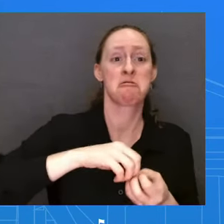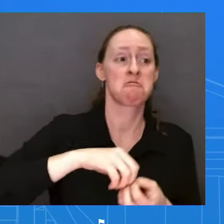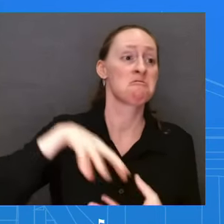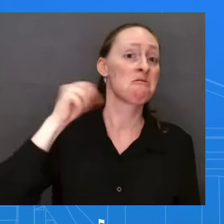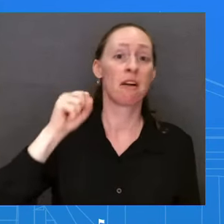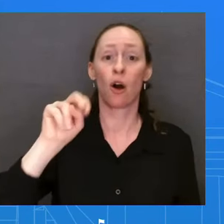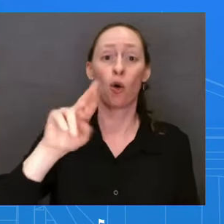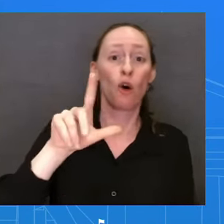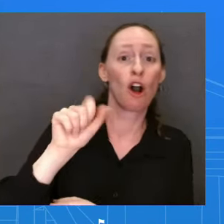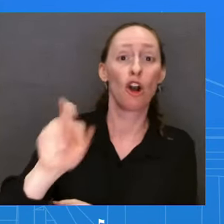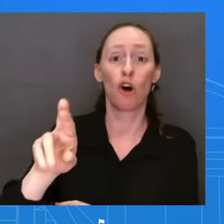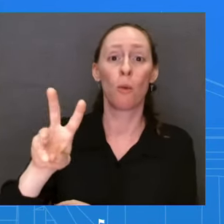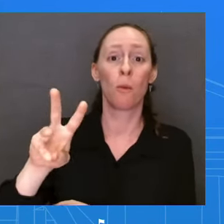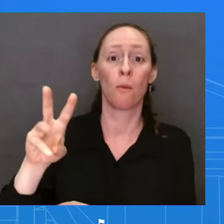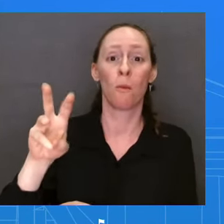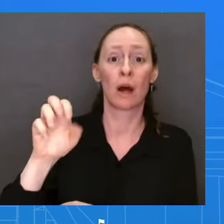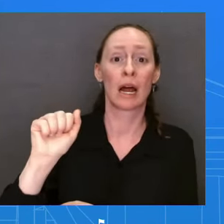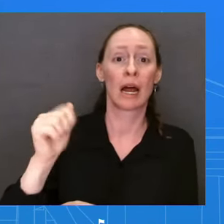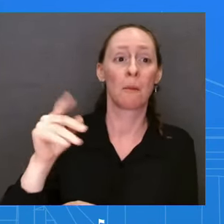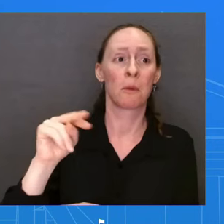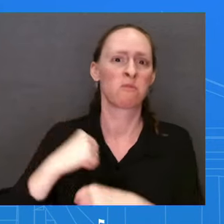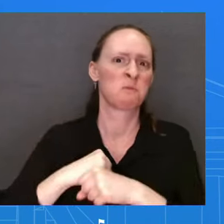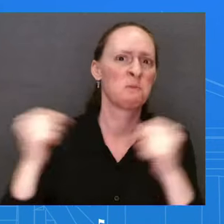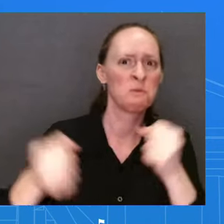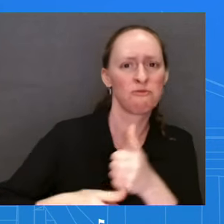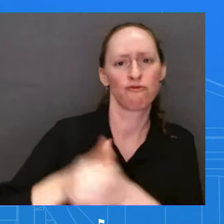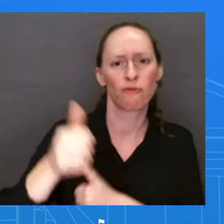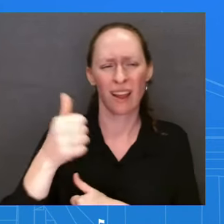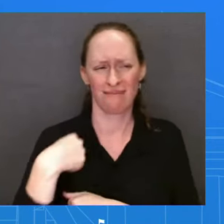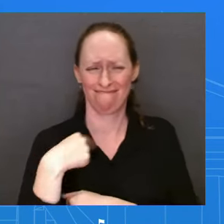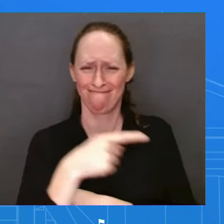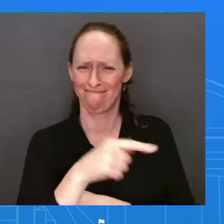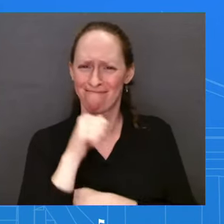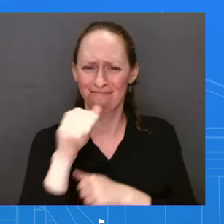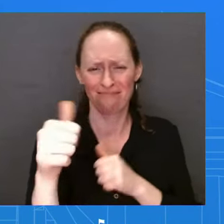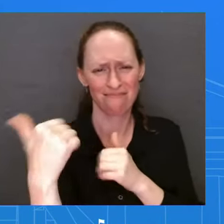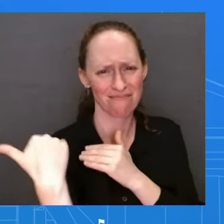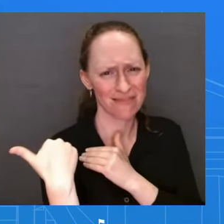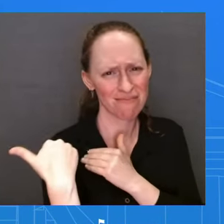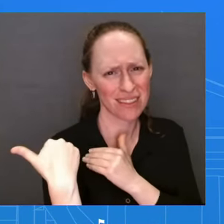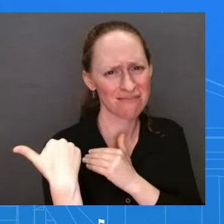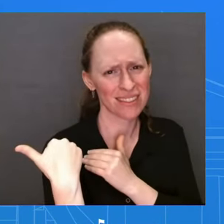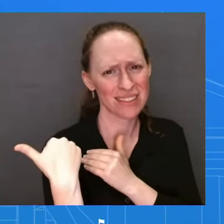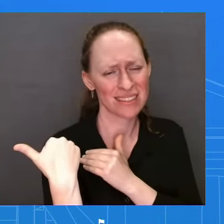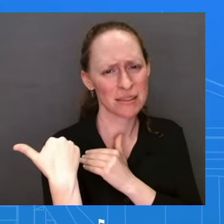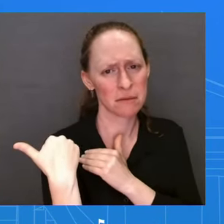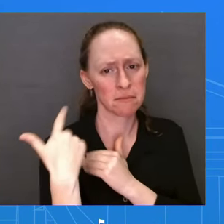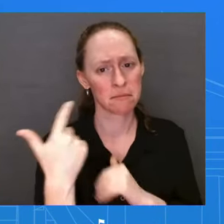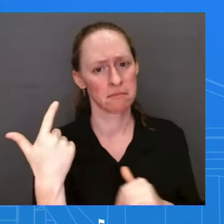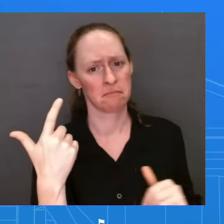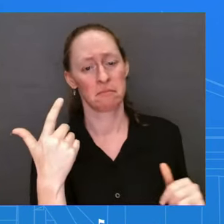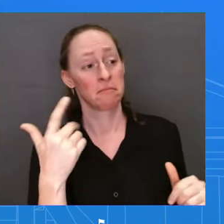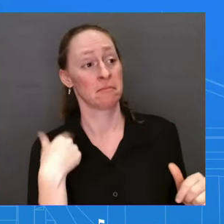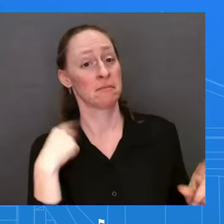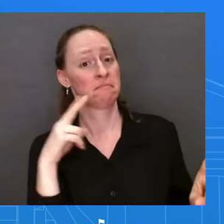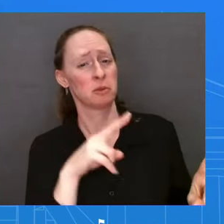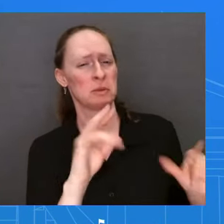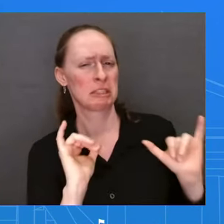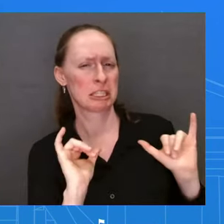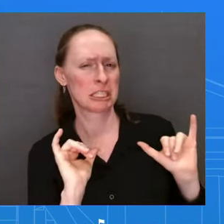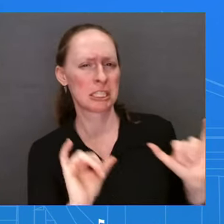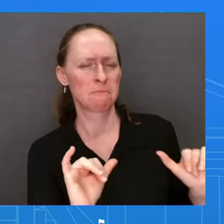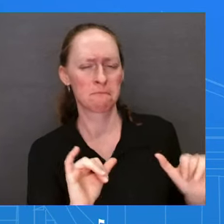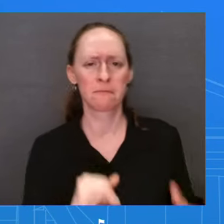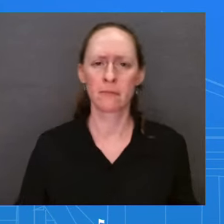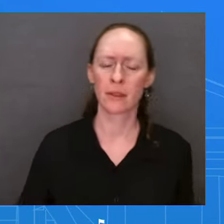no reason to assess that their nuclear posture has changed and no reason to change our own nuclear posture. With that said, we